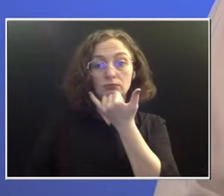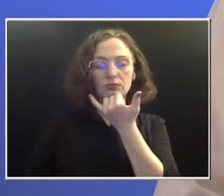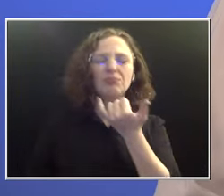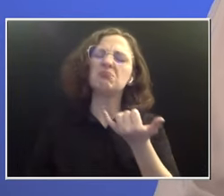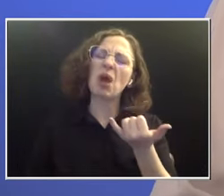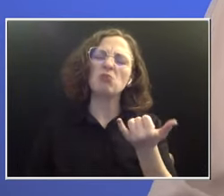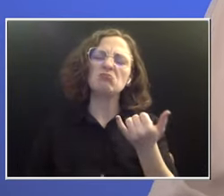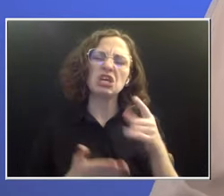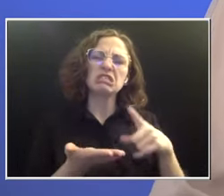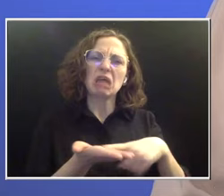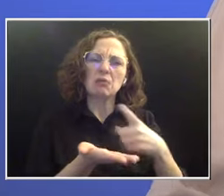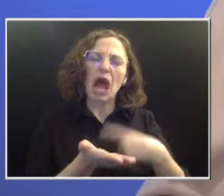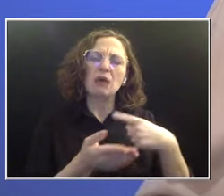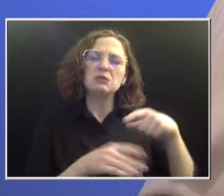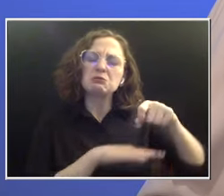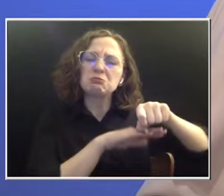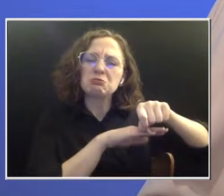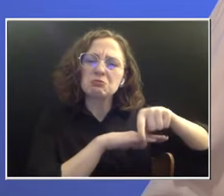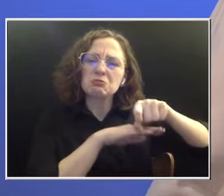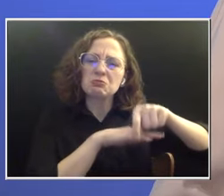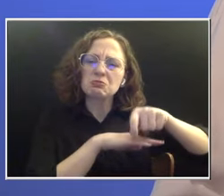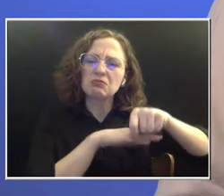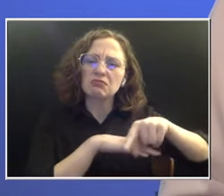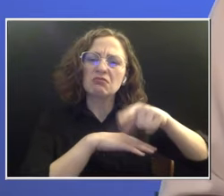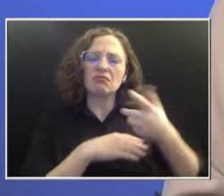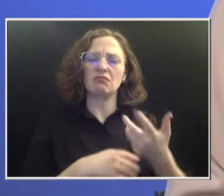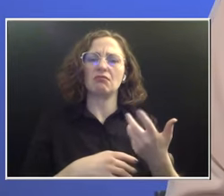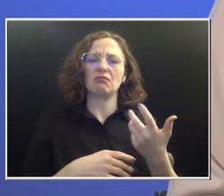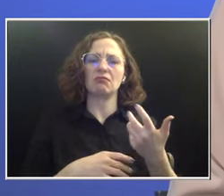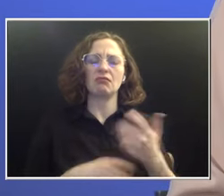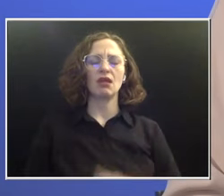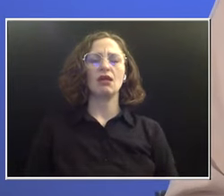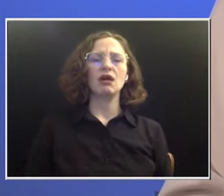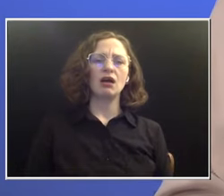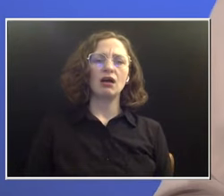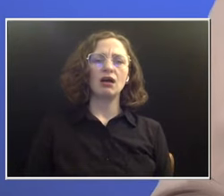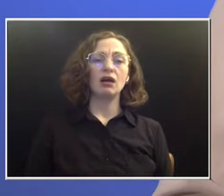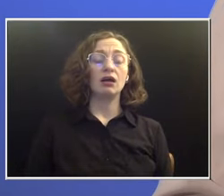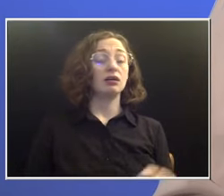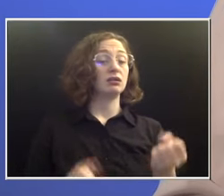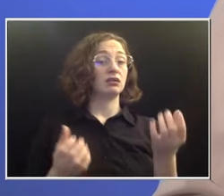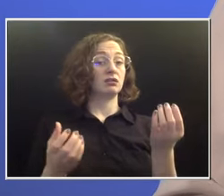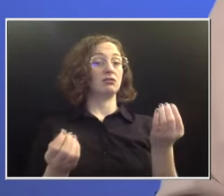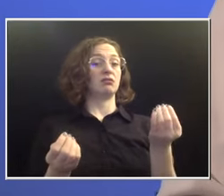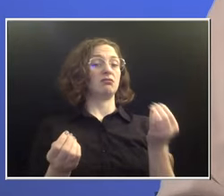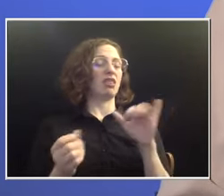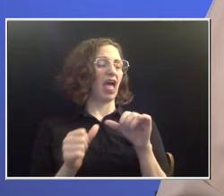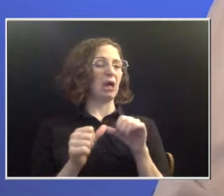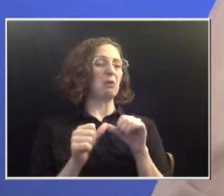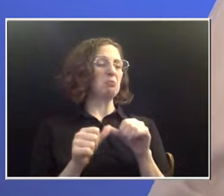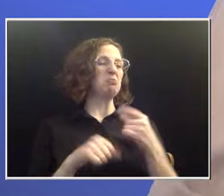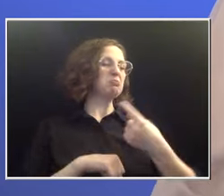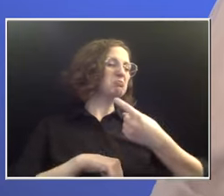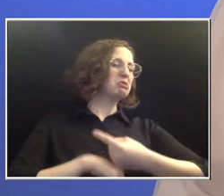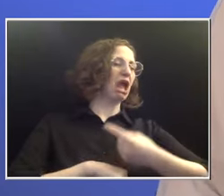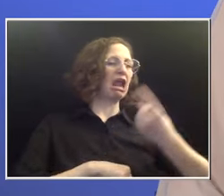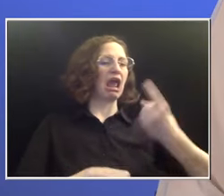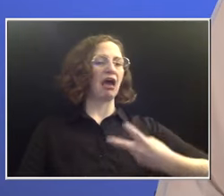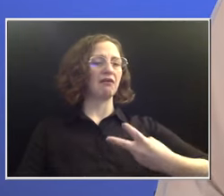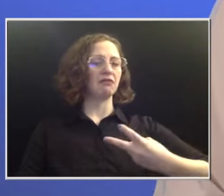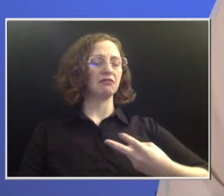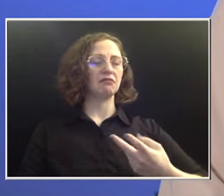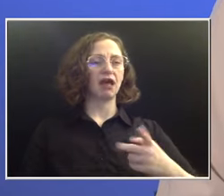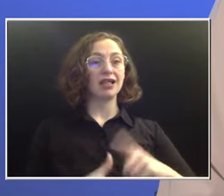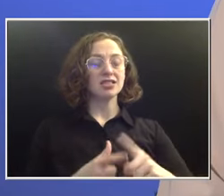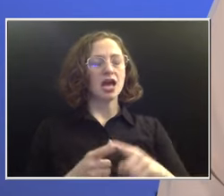but it wasn't, like I said, extreme. So that lasted for about a day and a half. And then I was just in excruciating